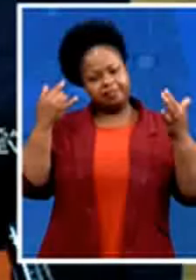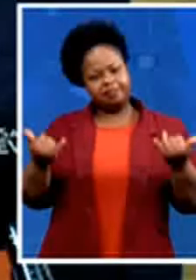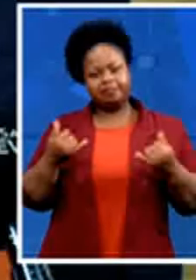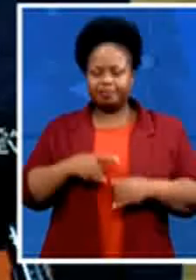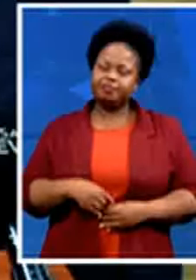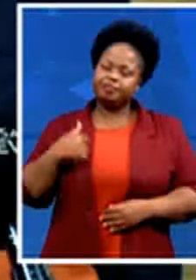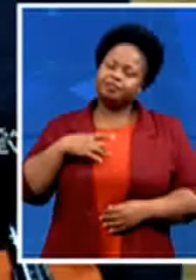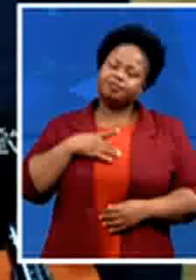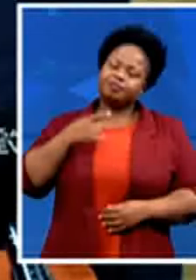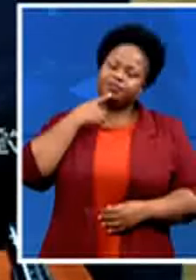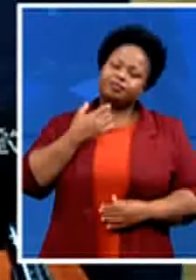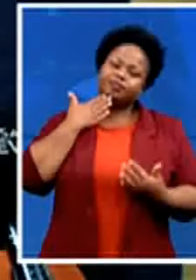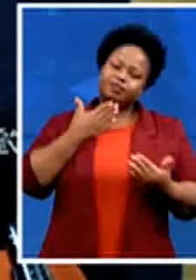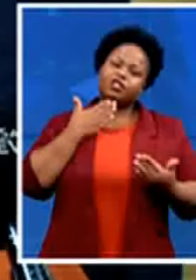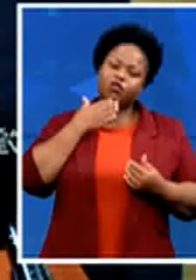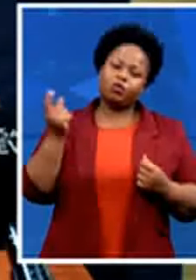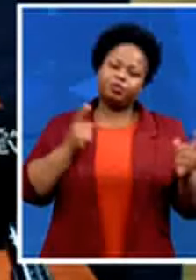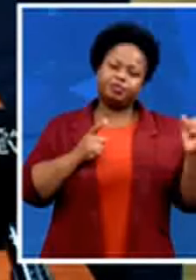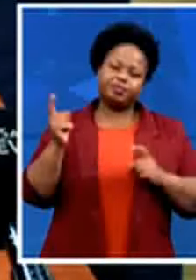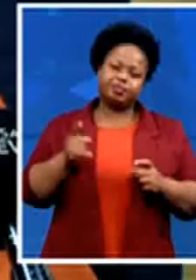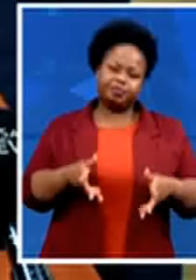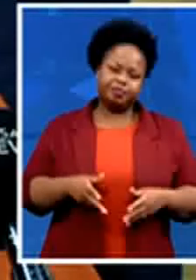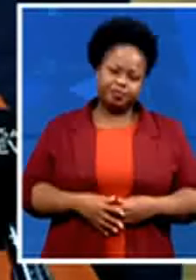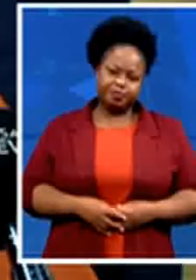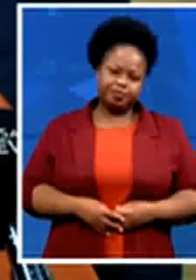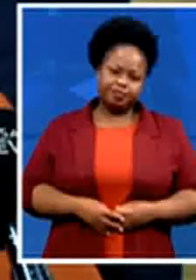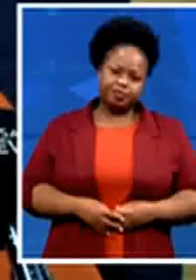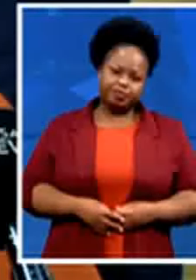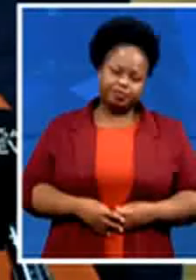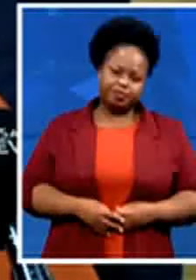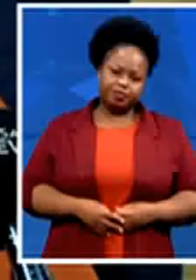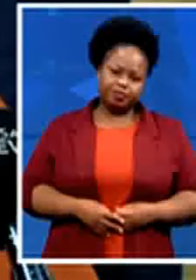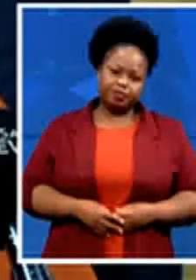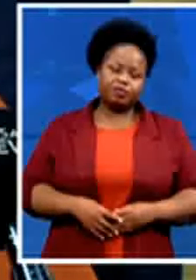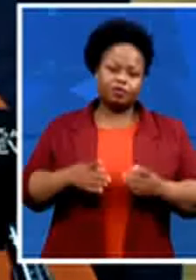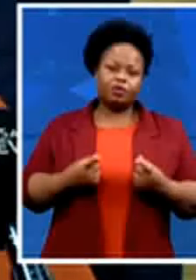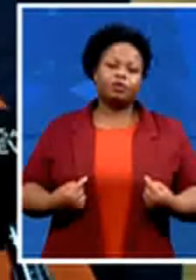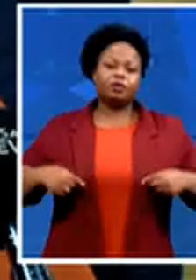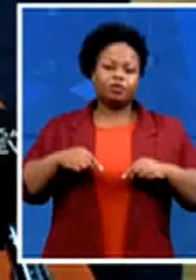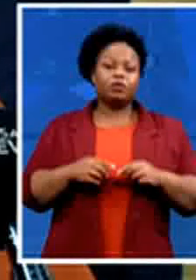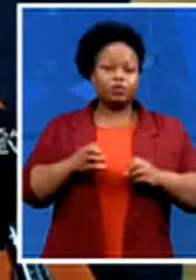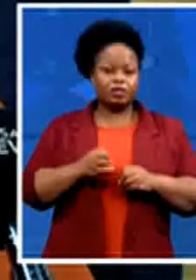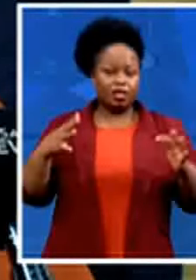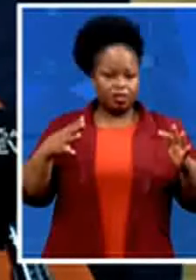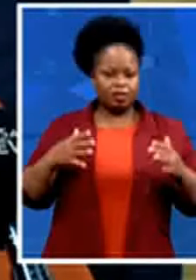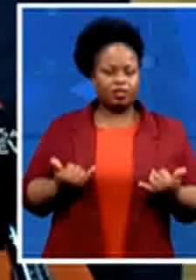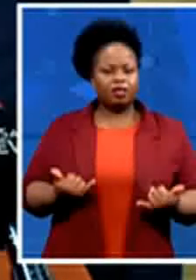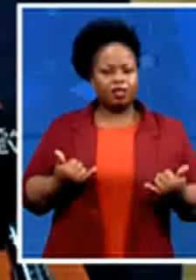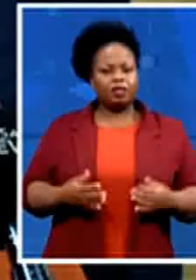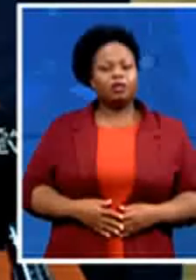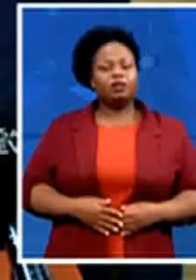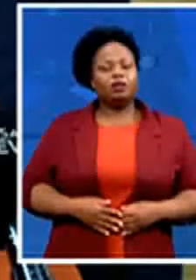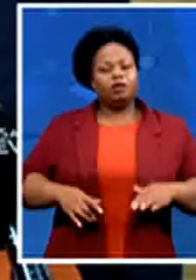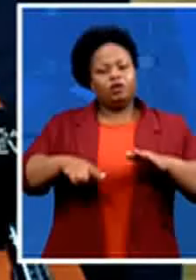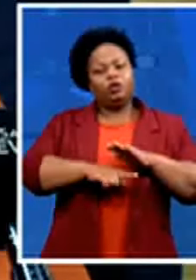so let me begin by sketching our road to the local government elections 2021